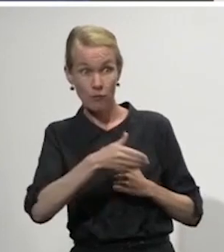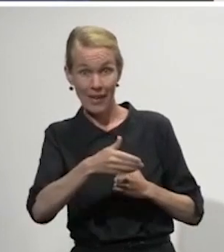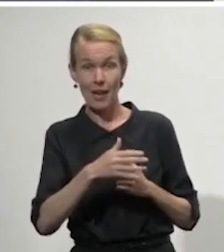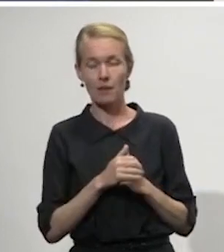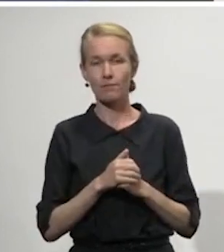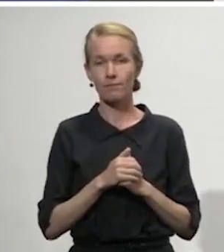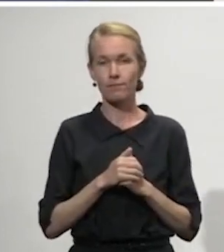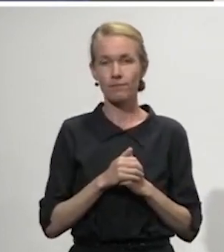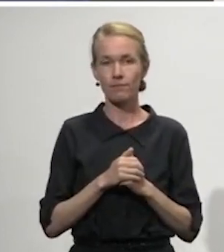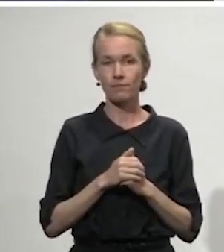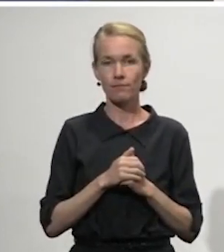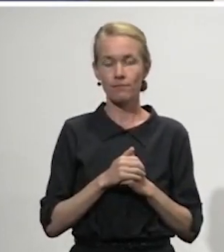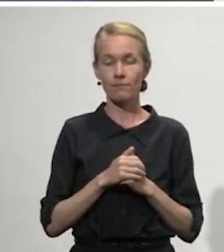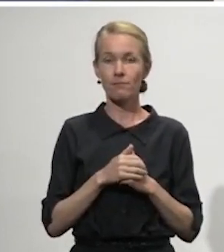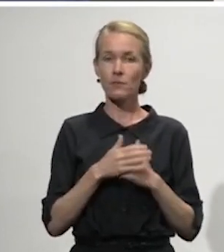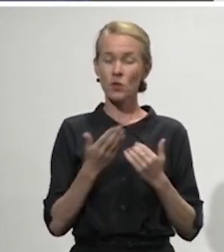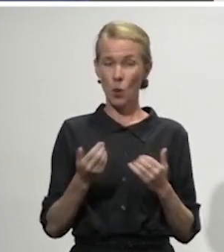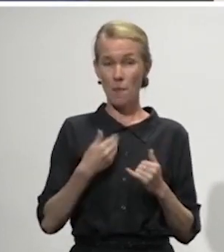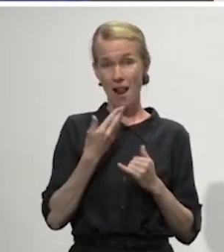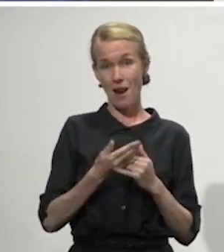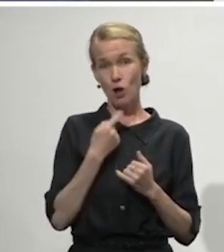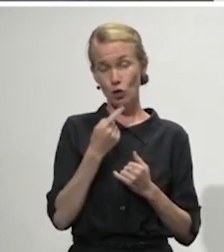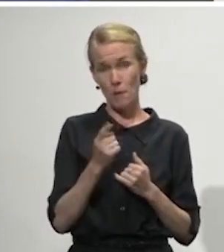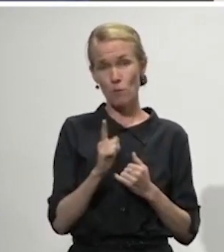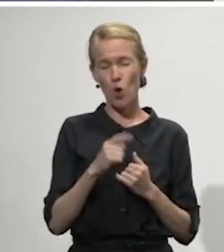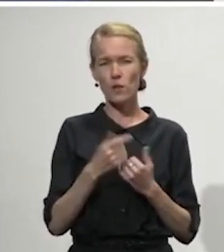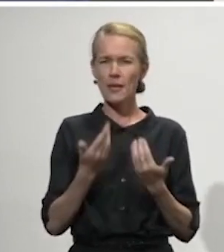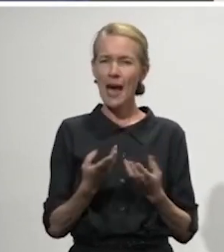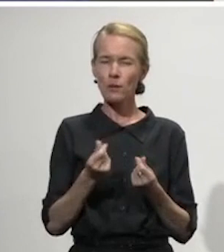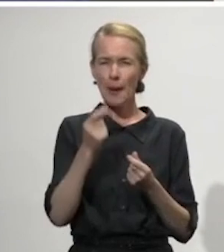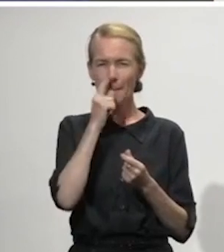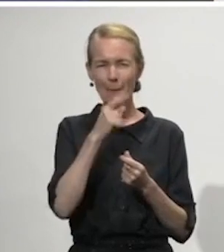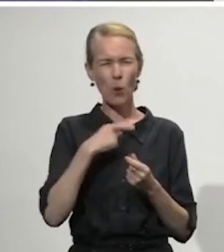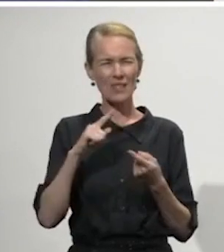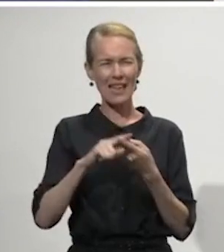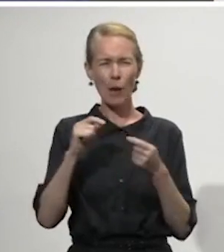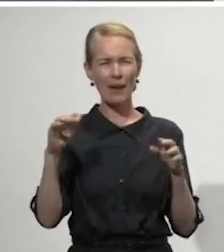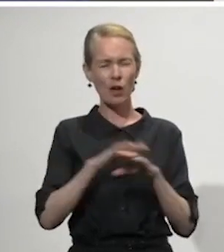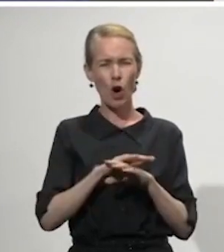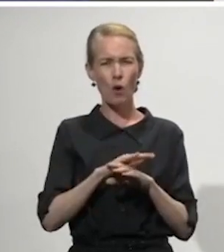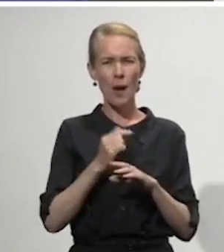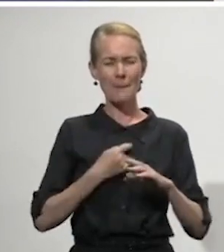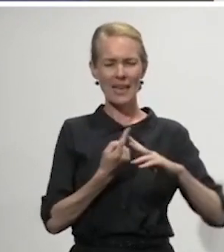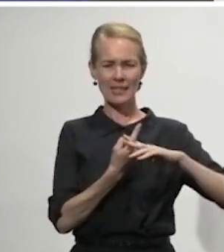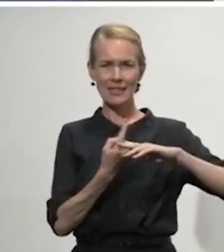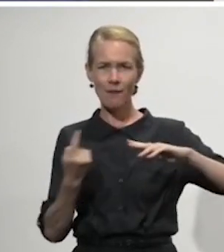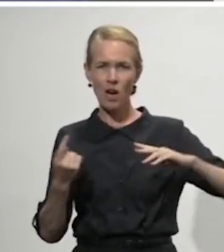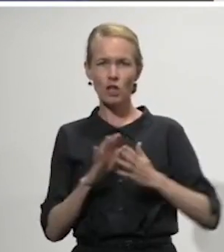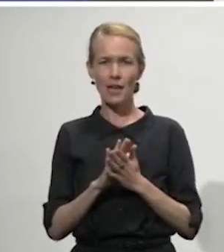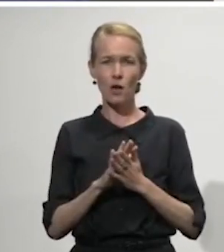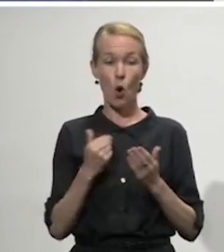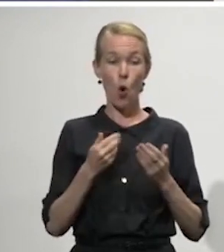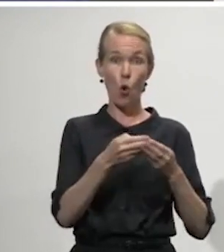I gather there's still a little bit of confusion about the use of the terms self-isolation, quarantine and the bubble. So